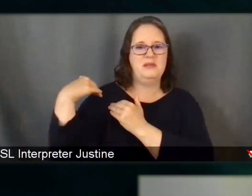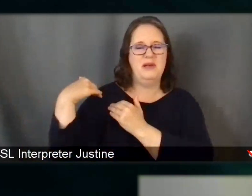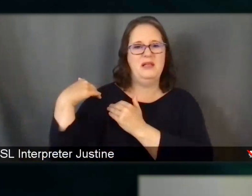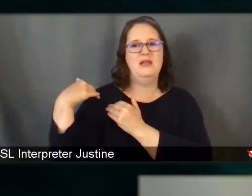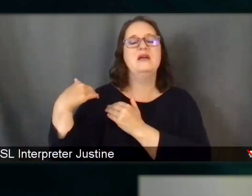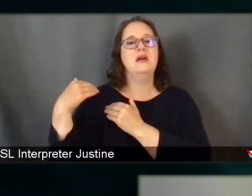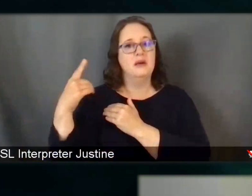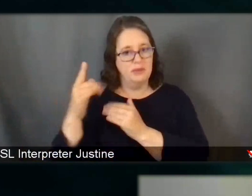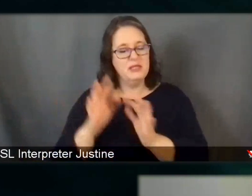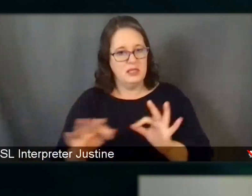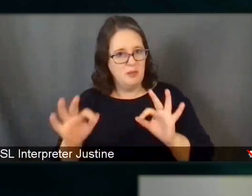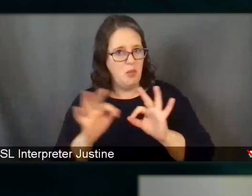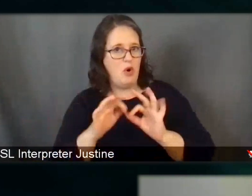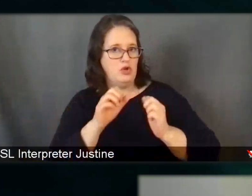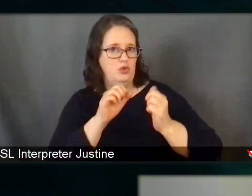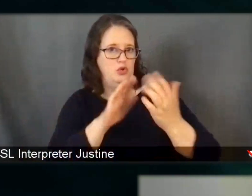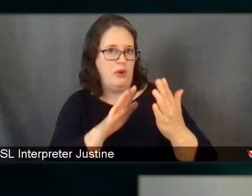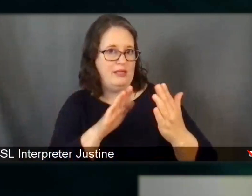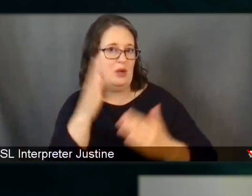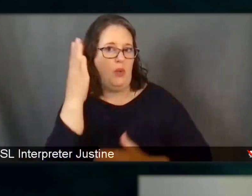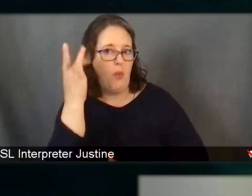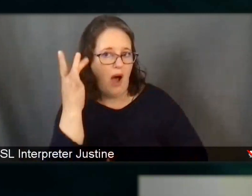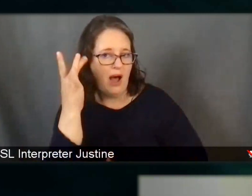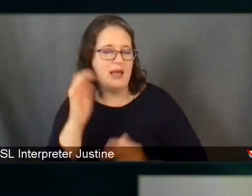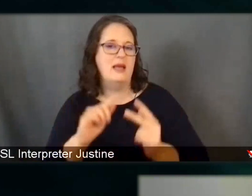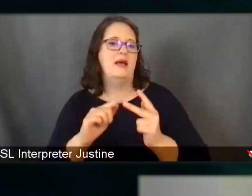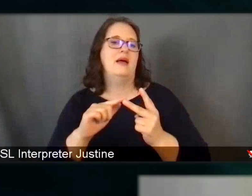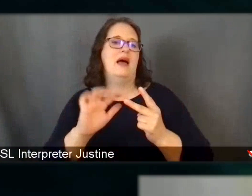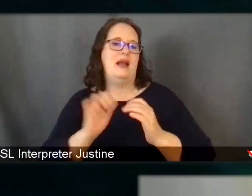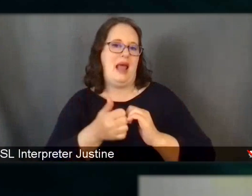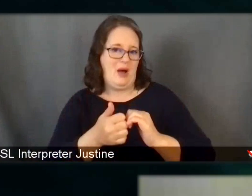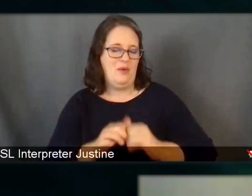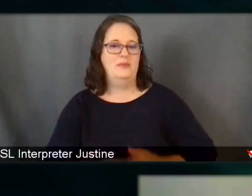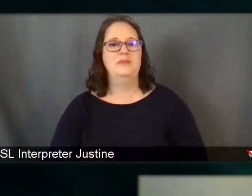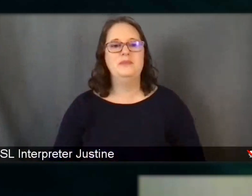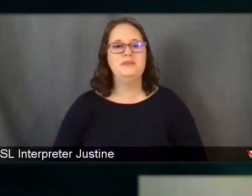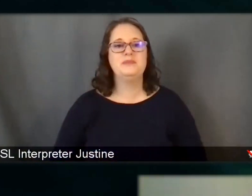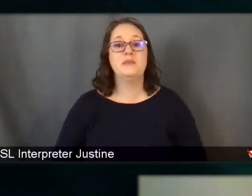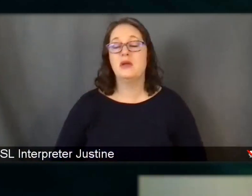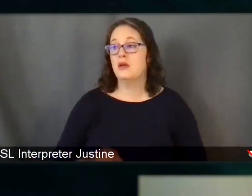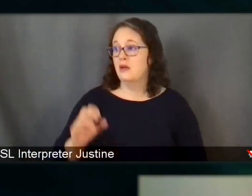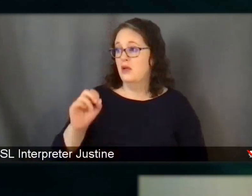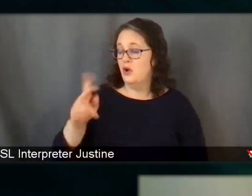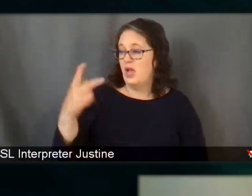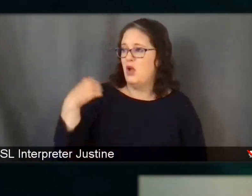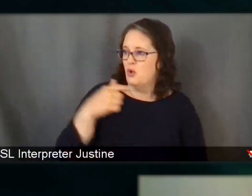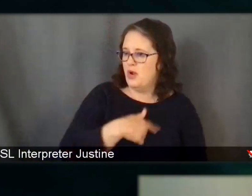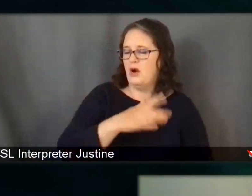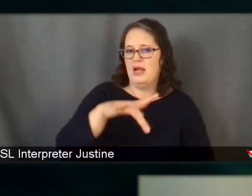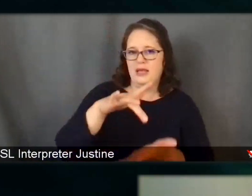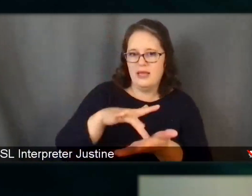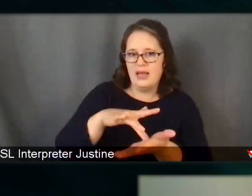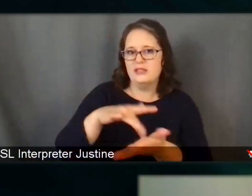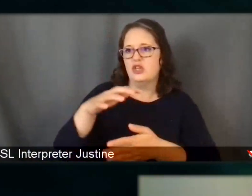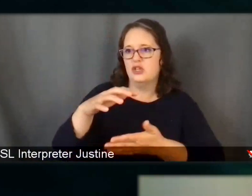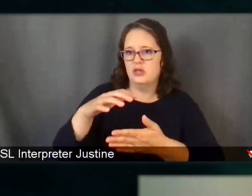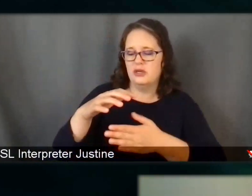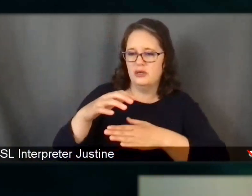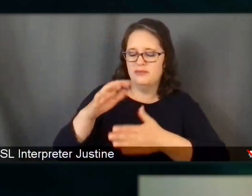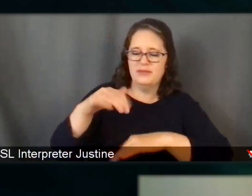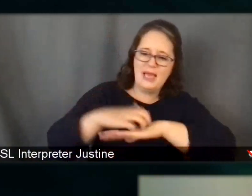thank you for that. And last question for you, which is, you know, we're a cancer center and a virus center and a public health center and a basic science center.